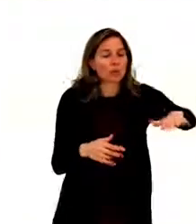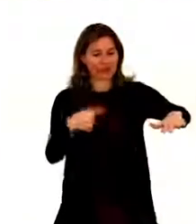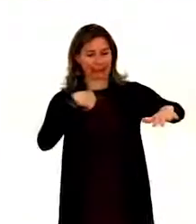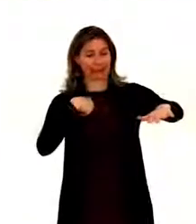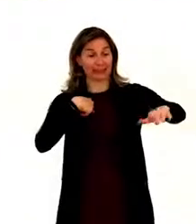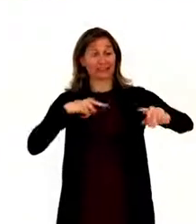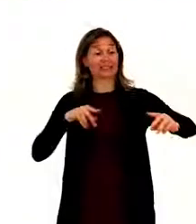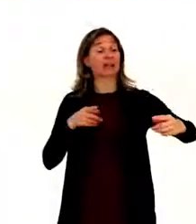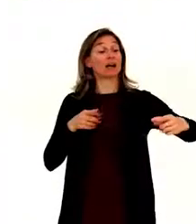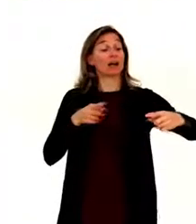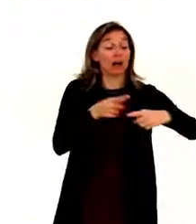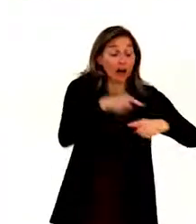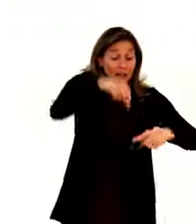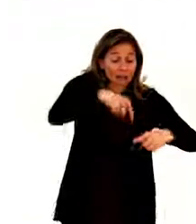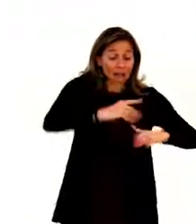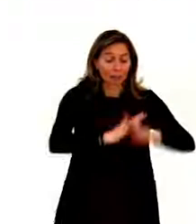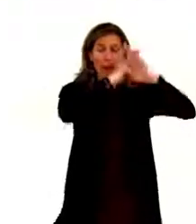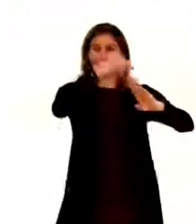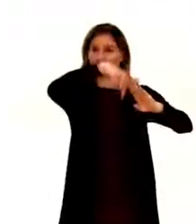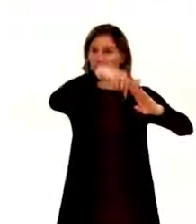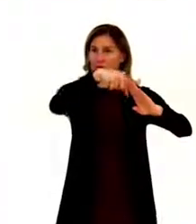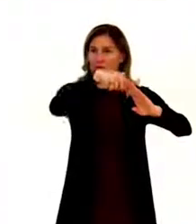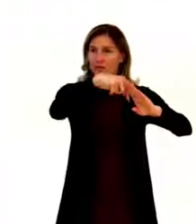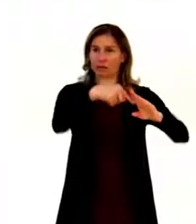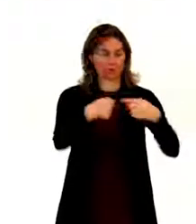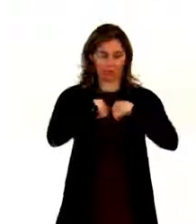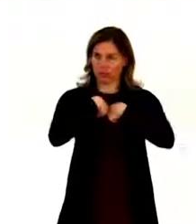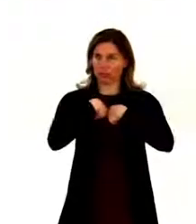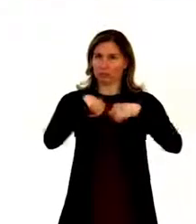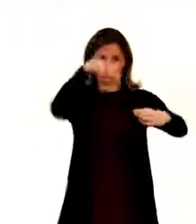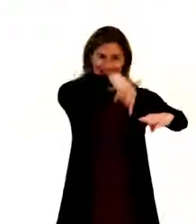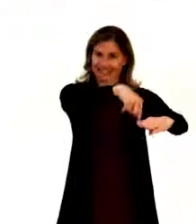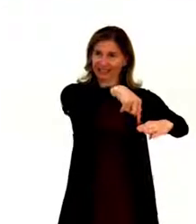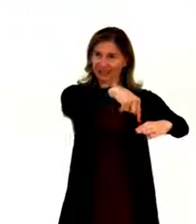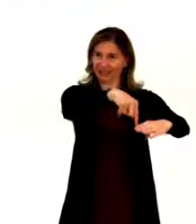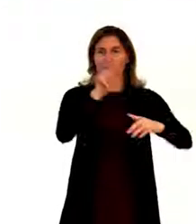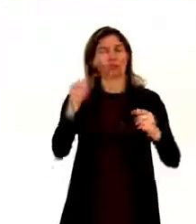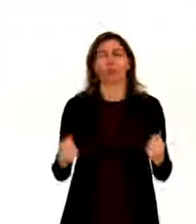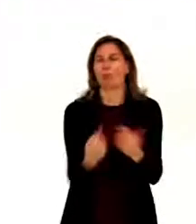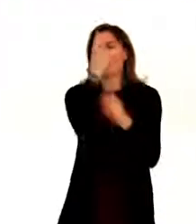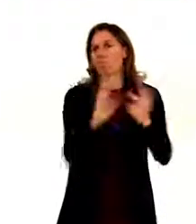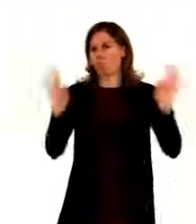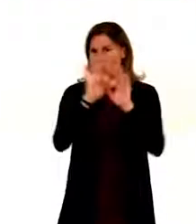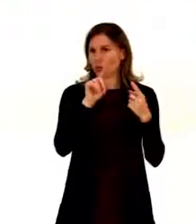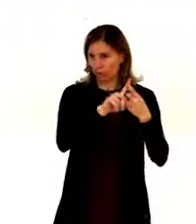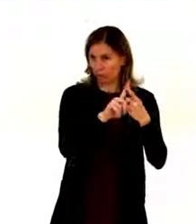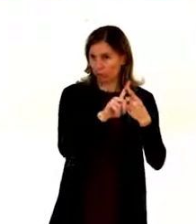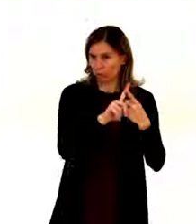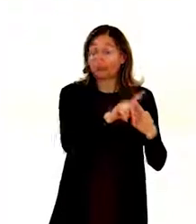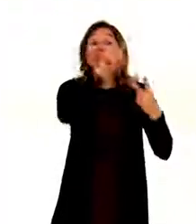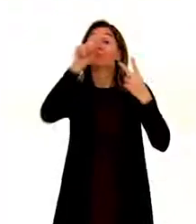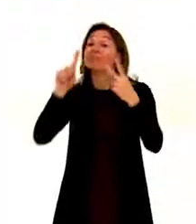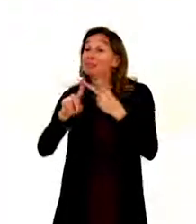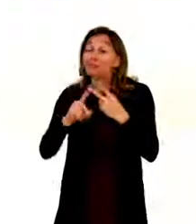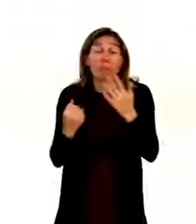around them. And, of course, one of the most important consequences of that is that persons with